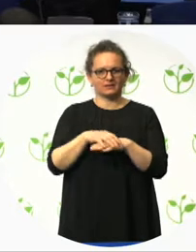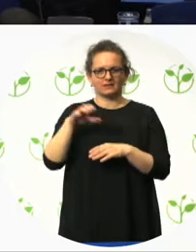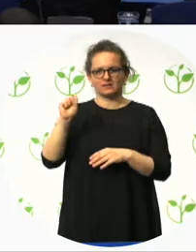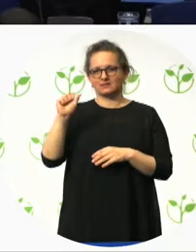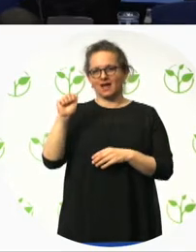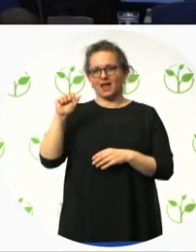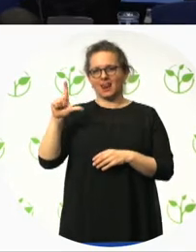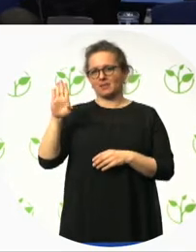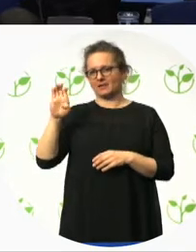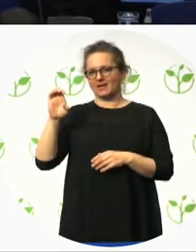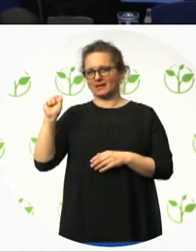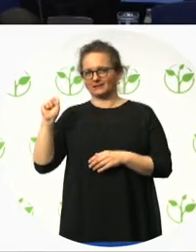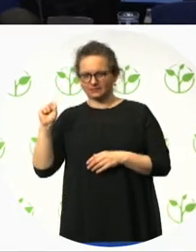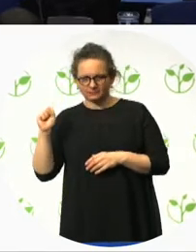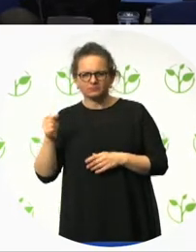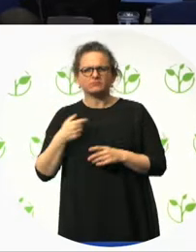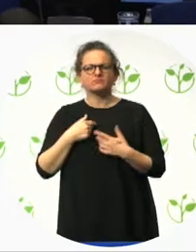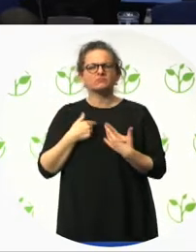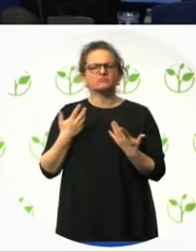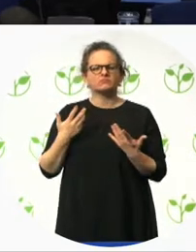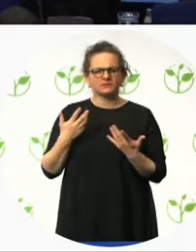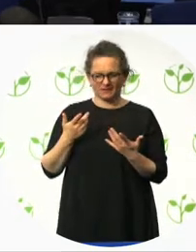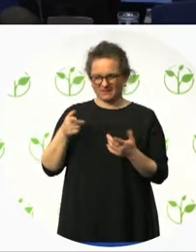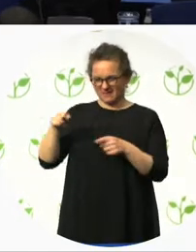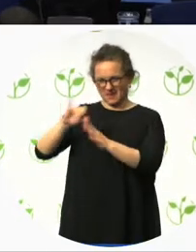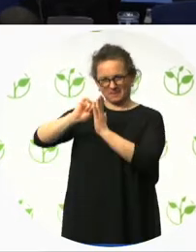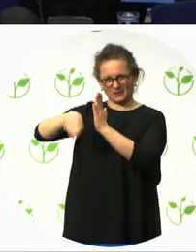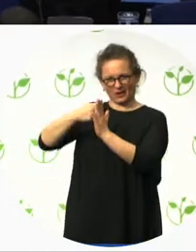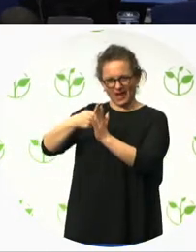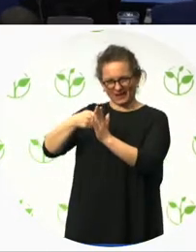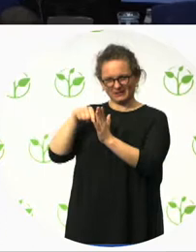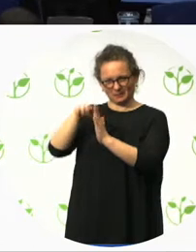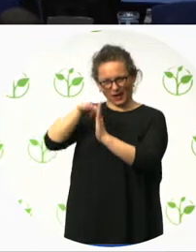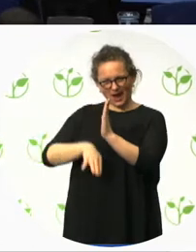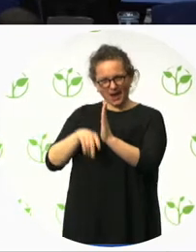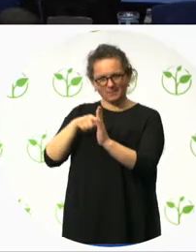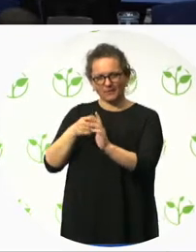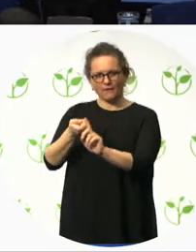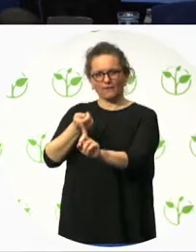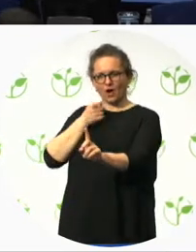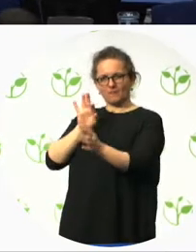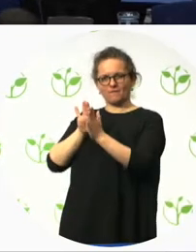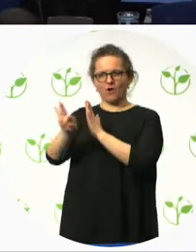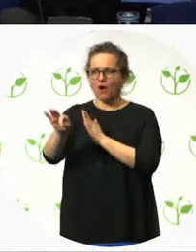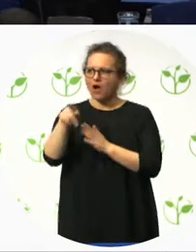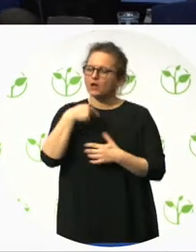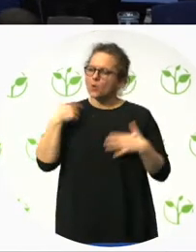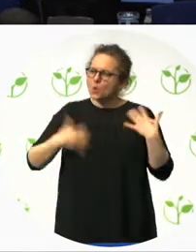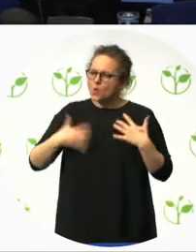interesting. It seems like the organisations involved are making real progress. My question to you is how